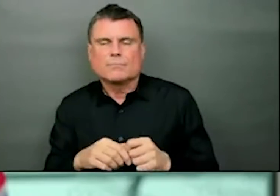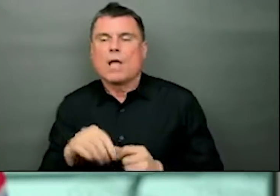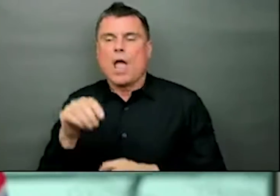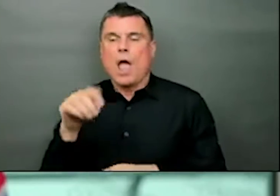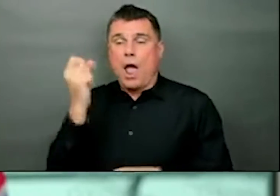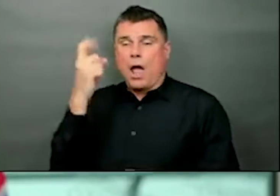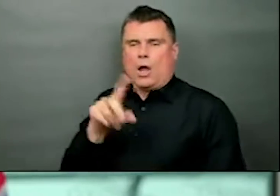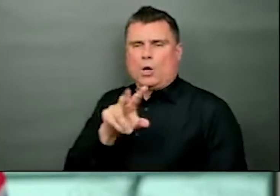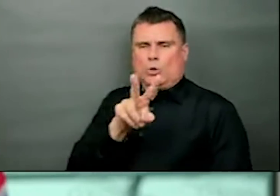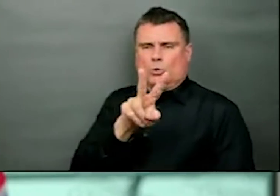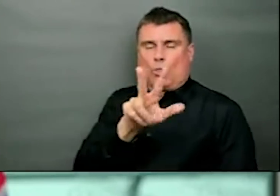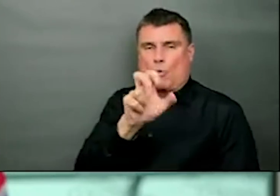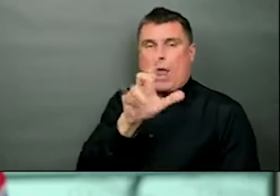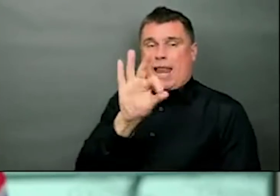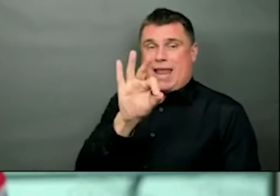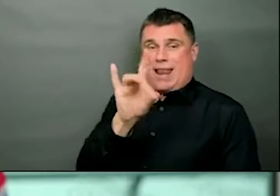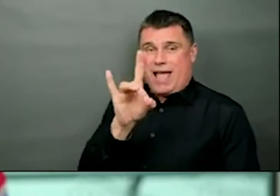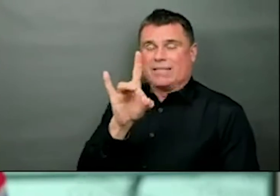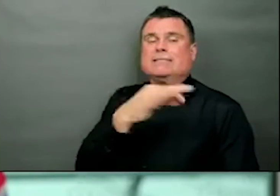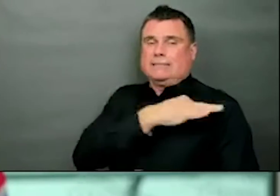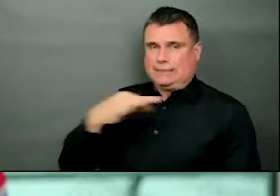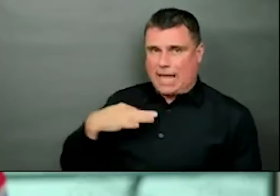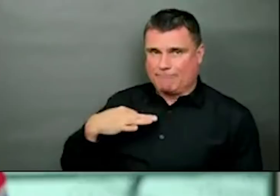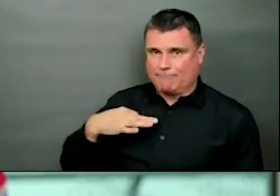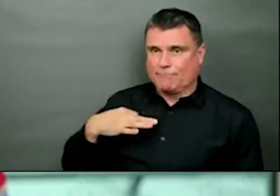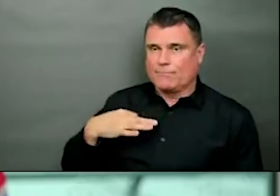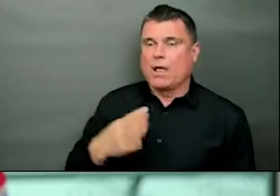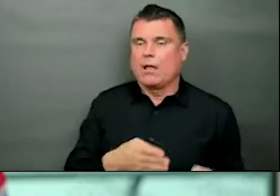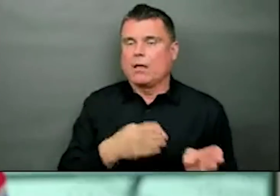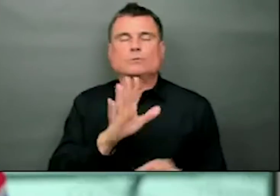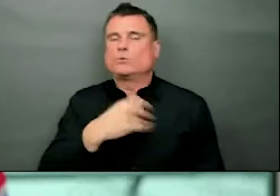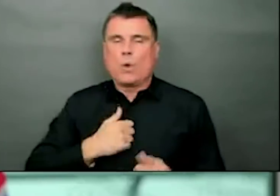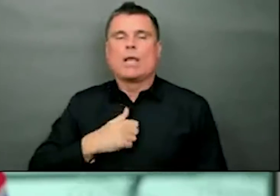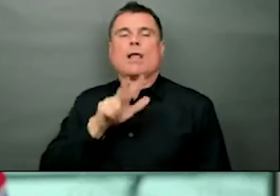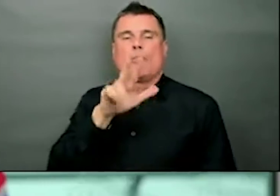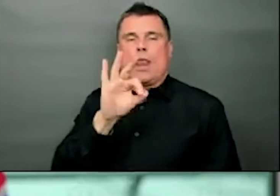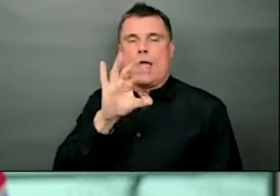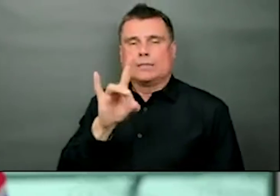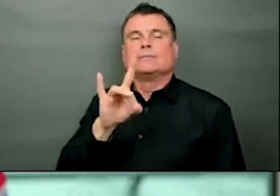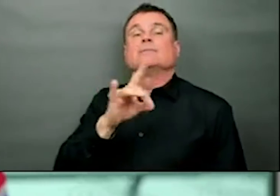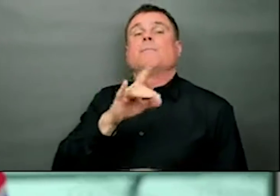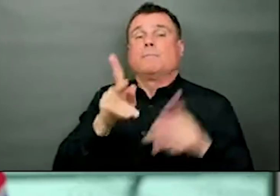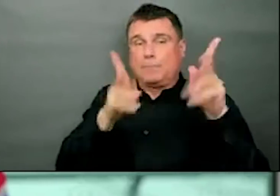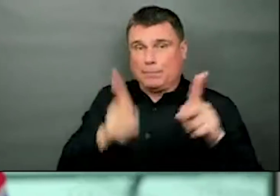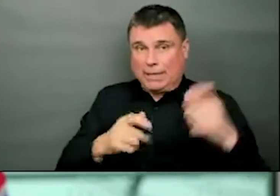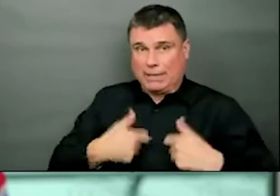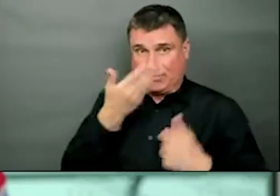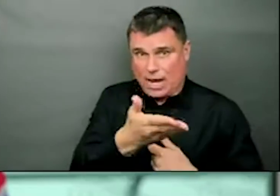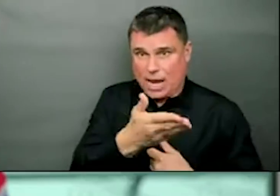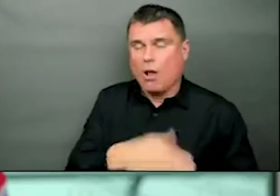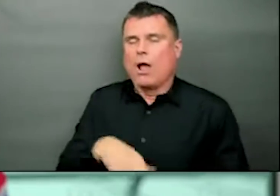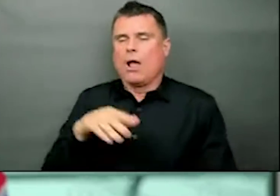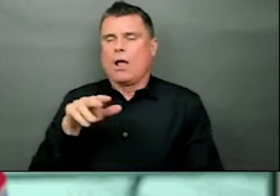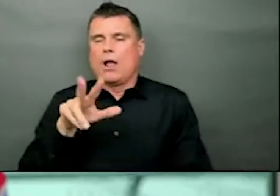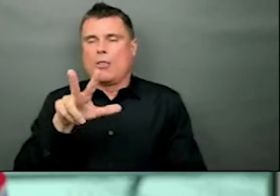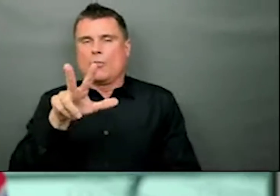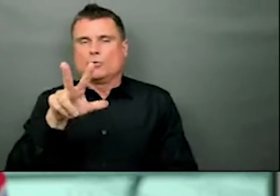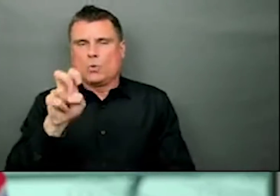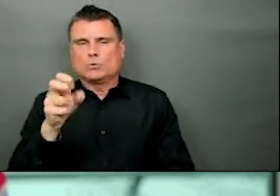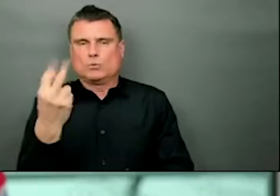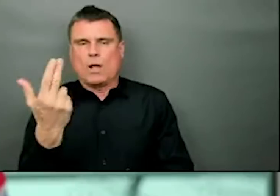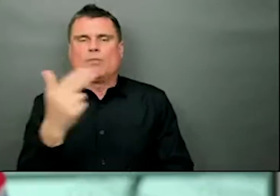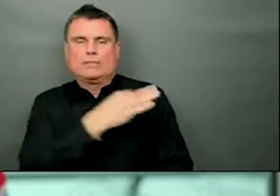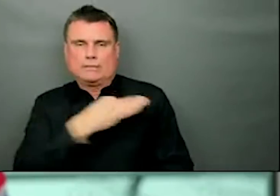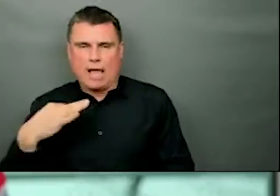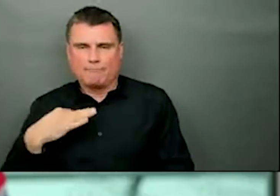our long-term care homes in particular have dropped dramatically. Since the start of our immunization program, we have now